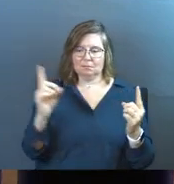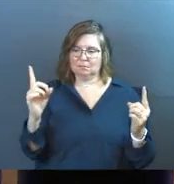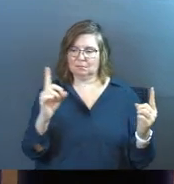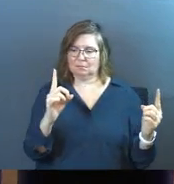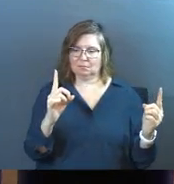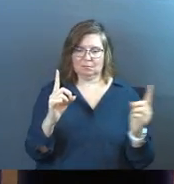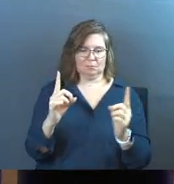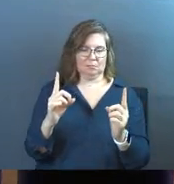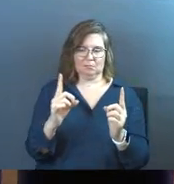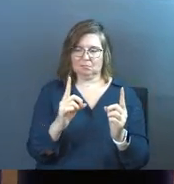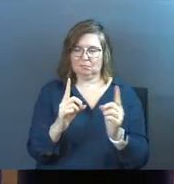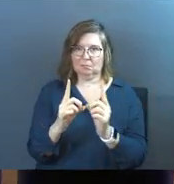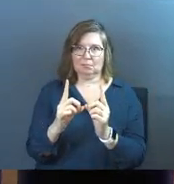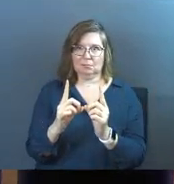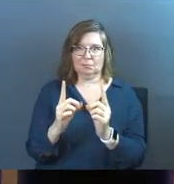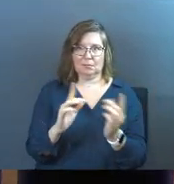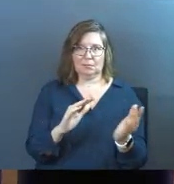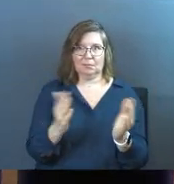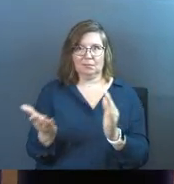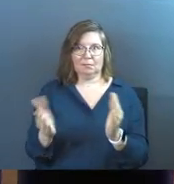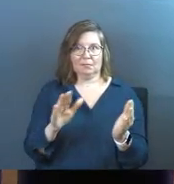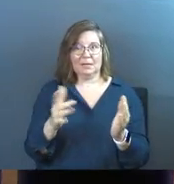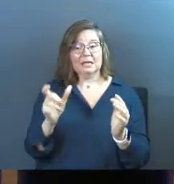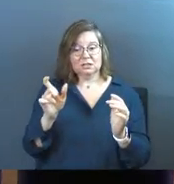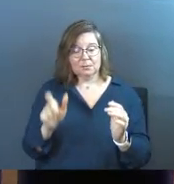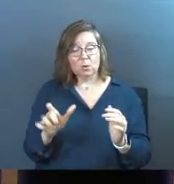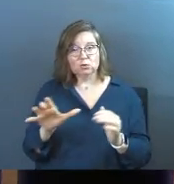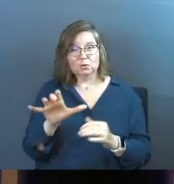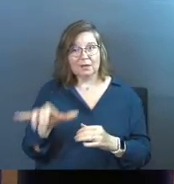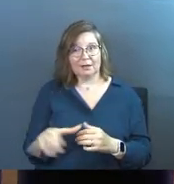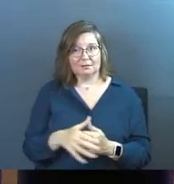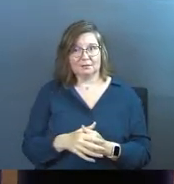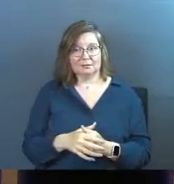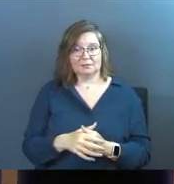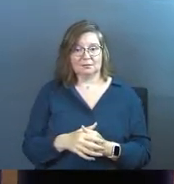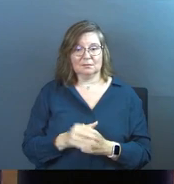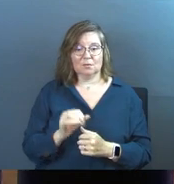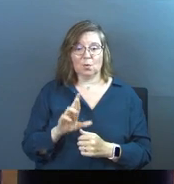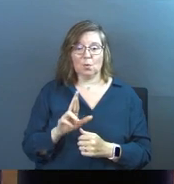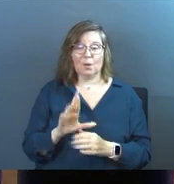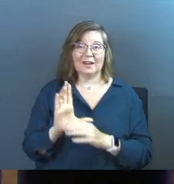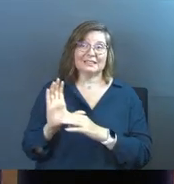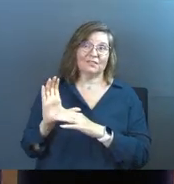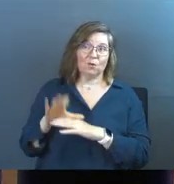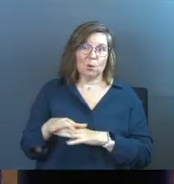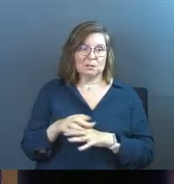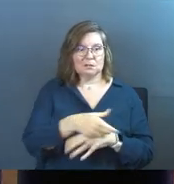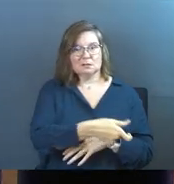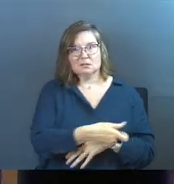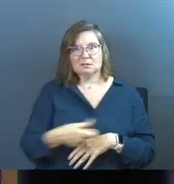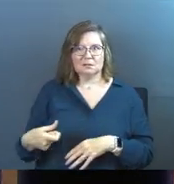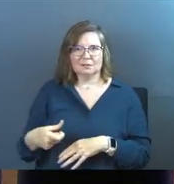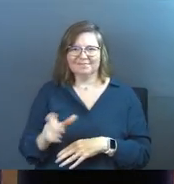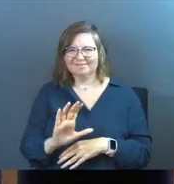And it just goes like that, doesn't it? It's supposed to. Otherwise, it's forcing things.